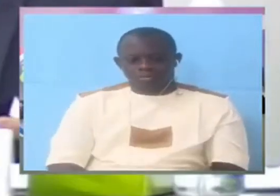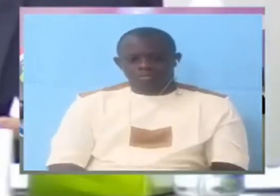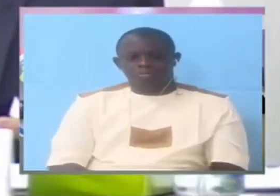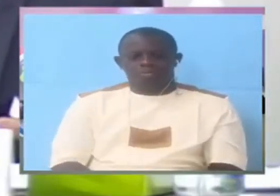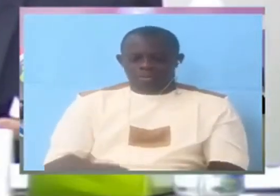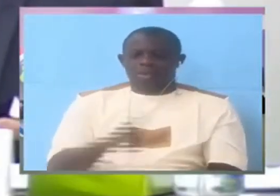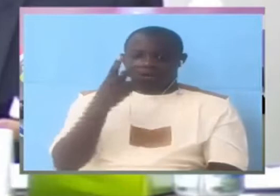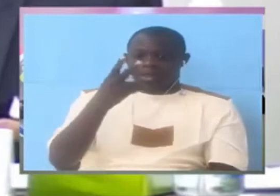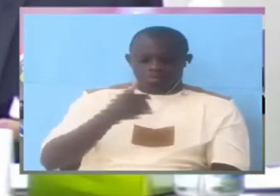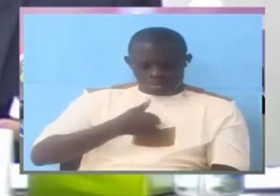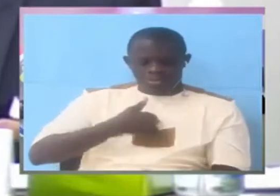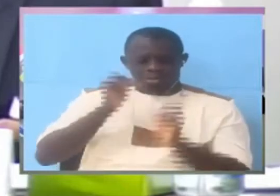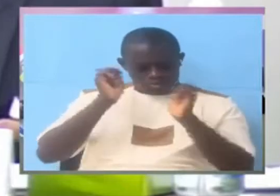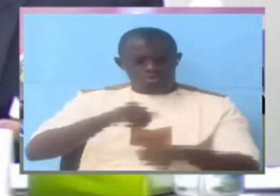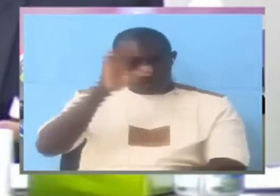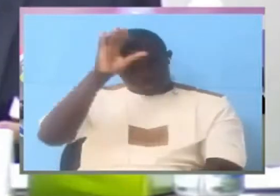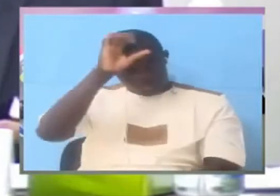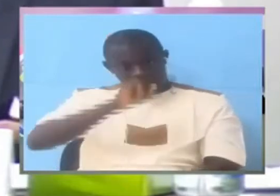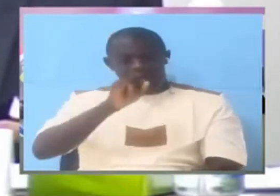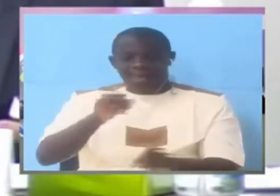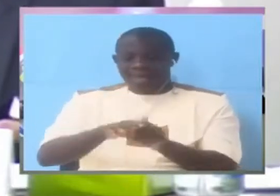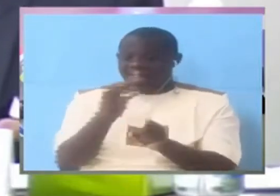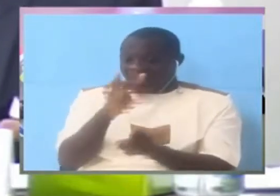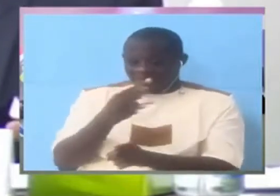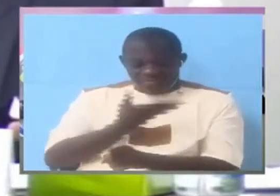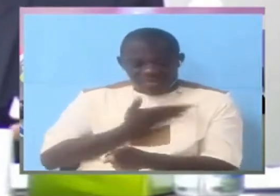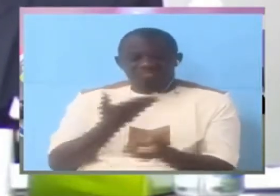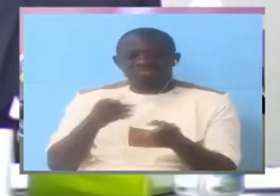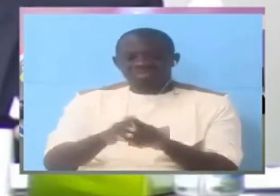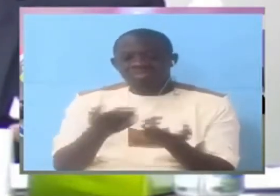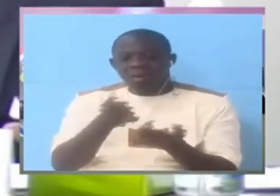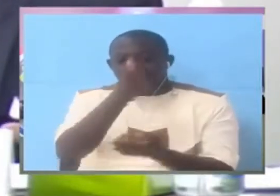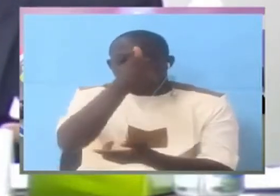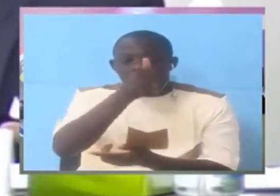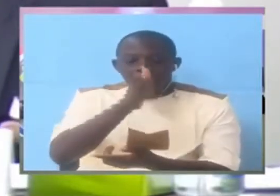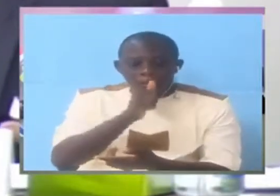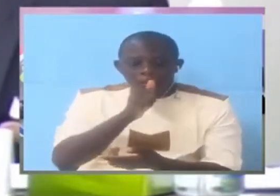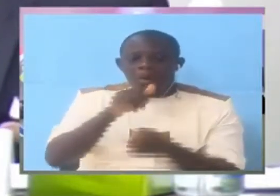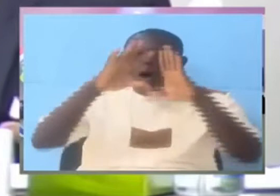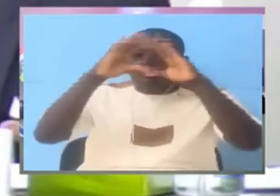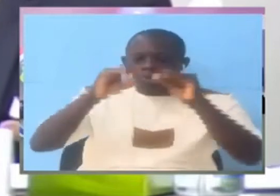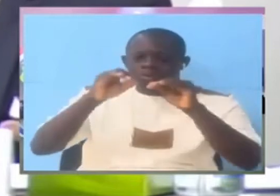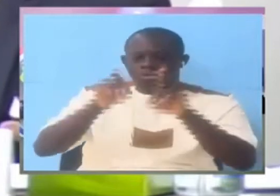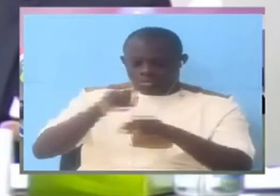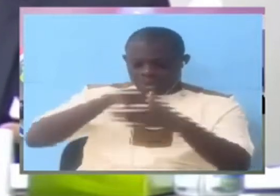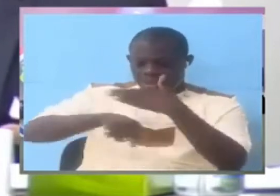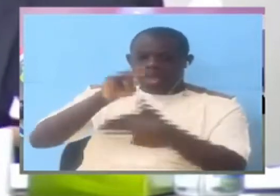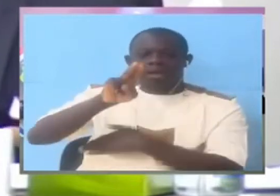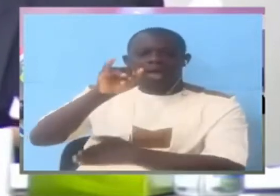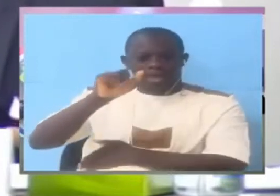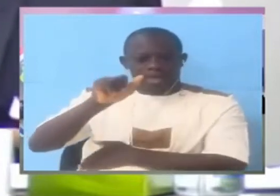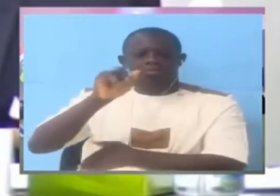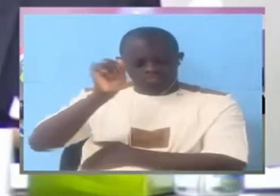I can understand if there is a secret unit within the NIA